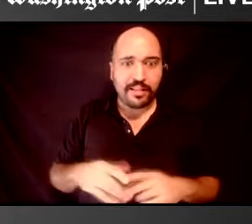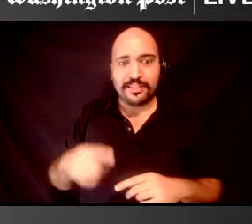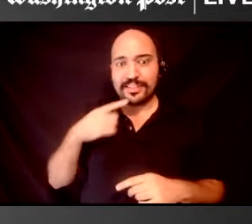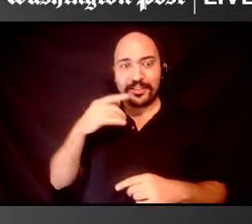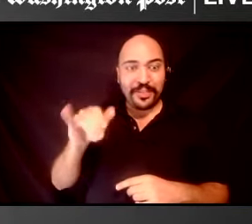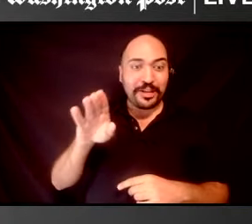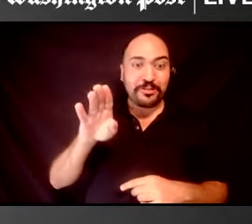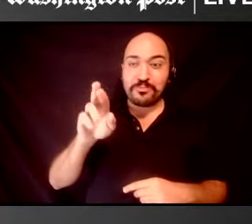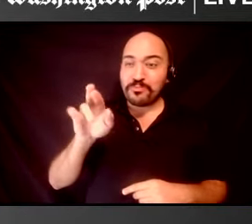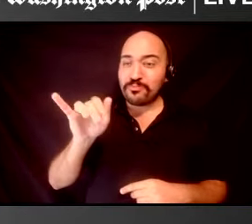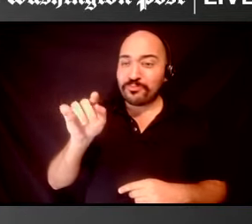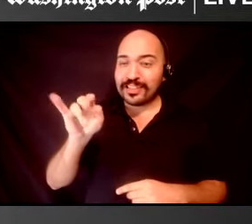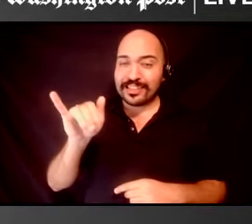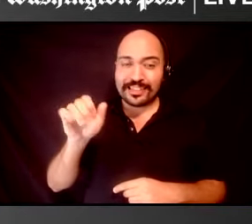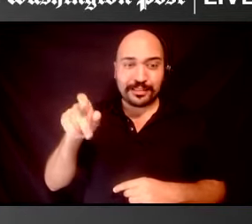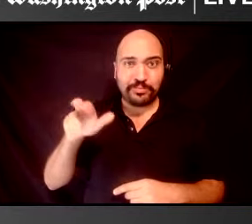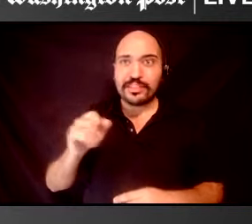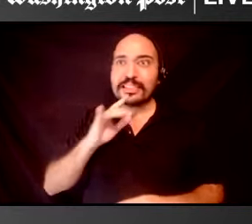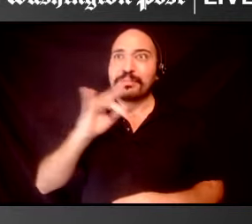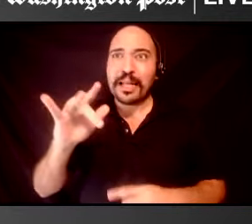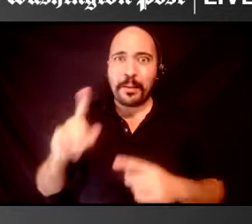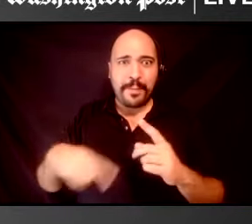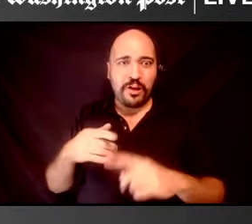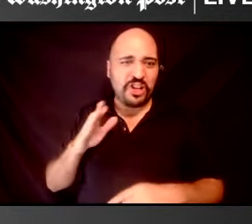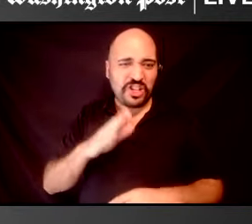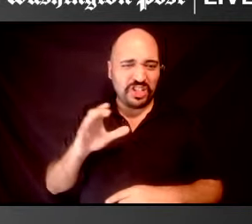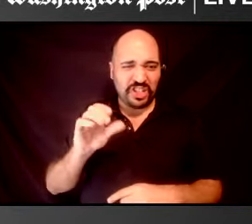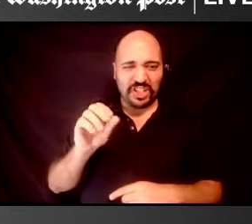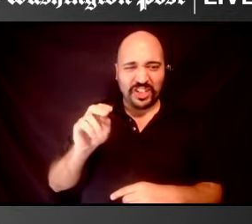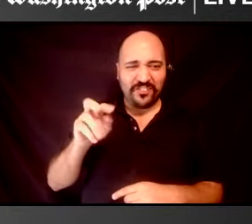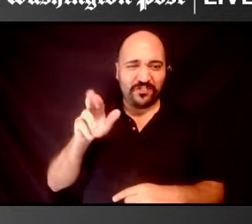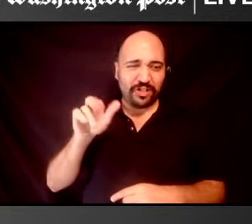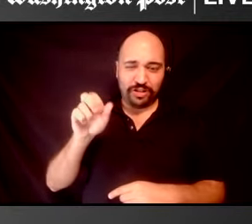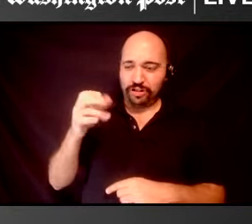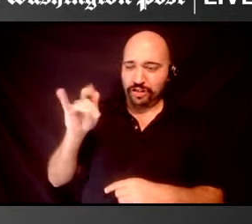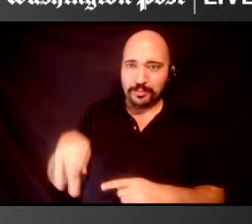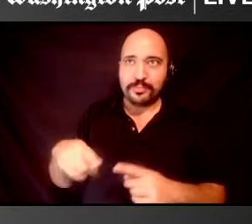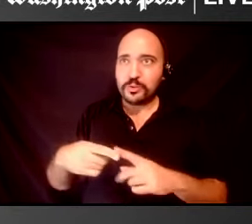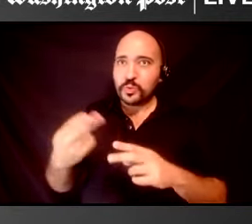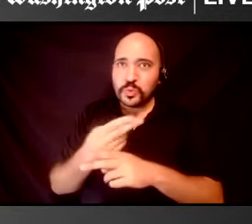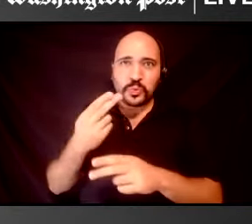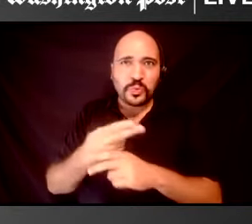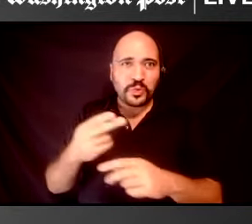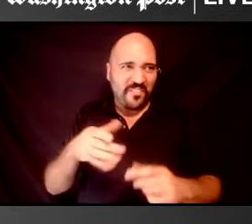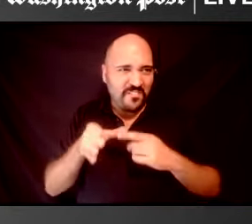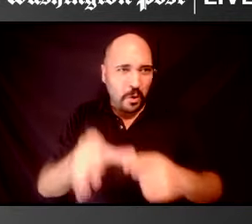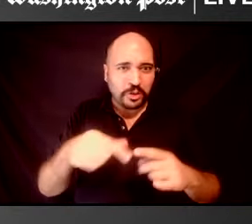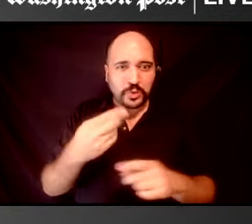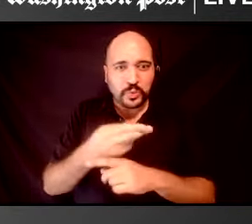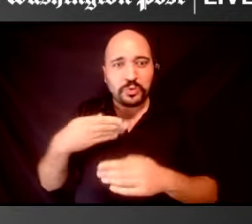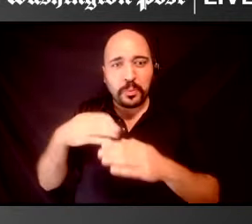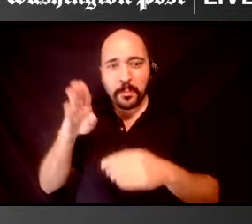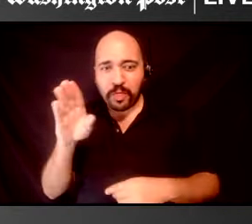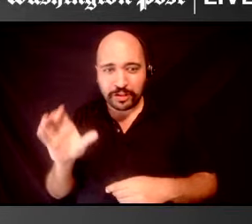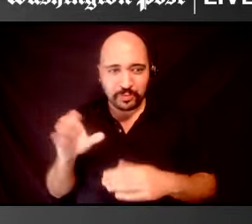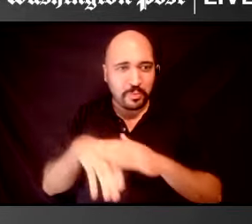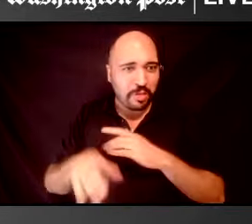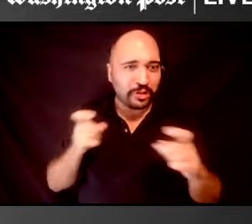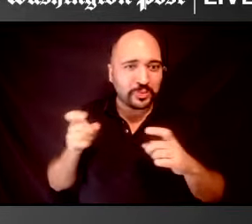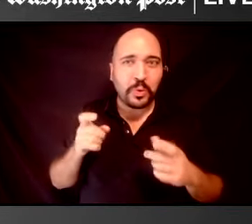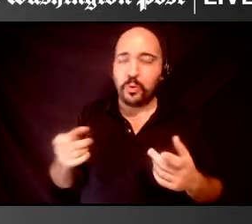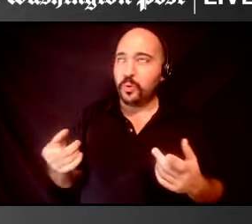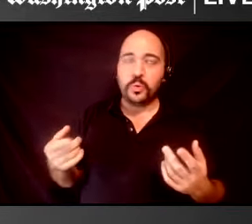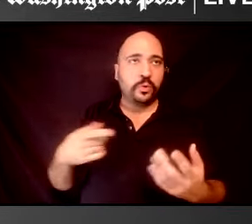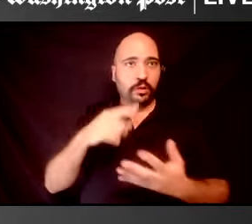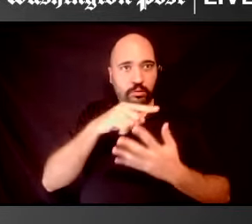out about the conservatorship and being forced to use long acting birth control. Like I can keep going with all of the